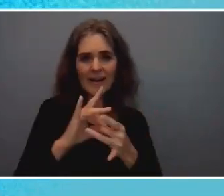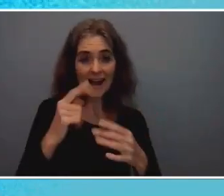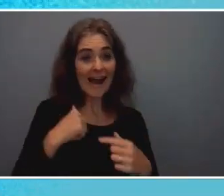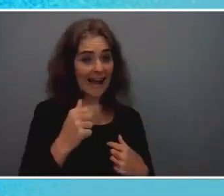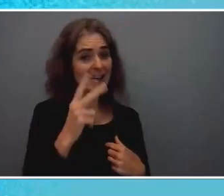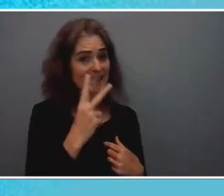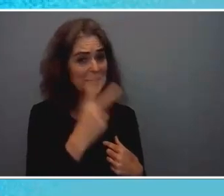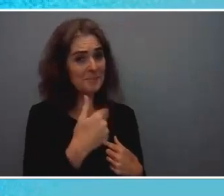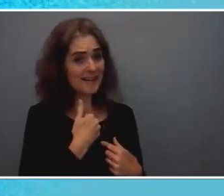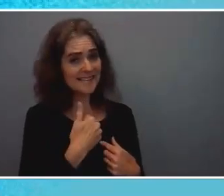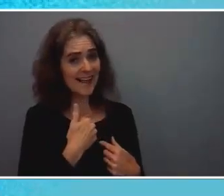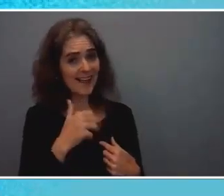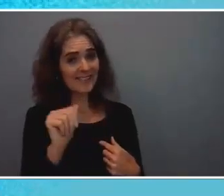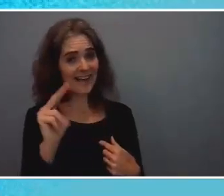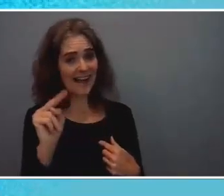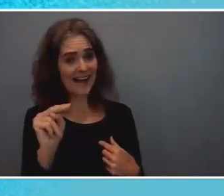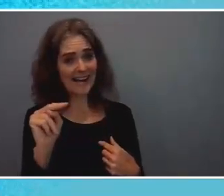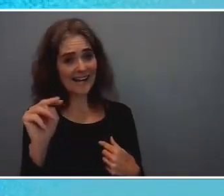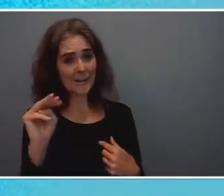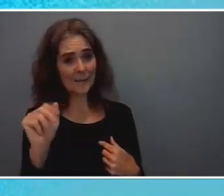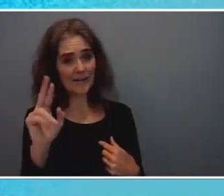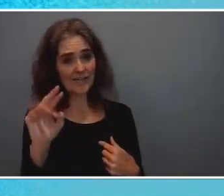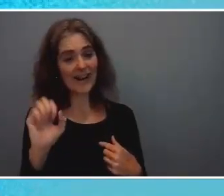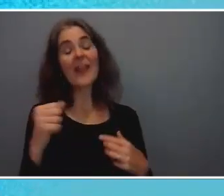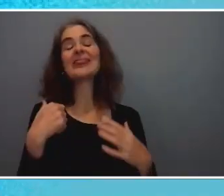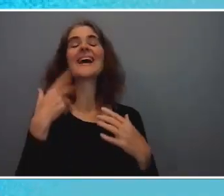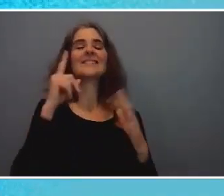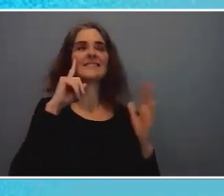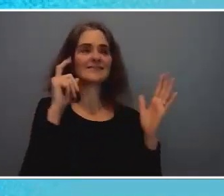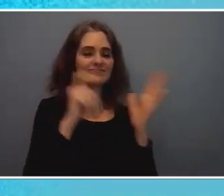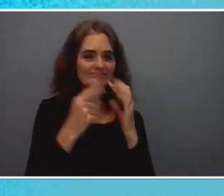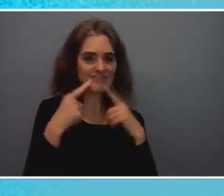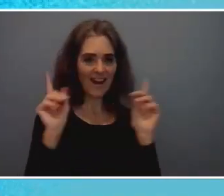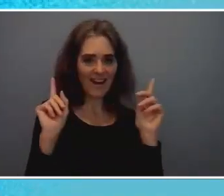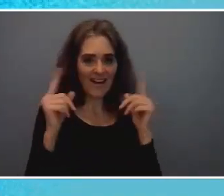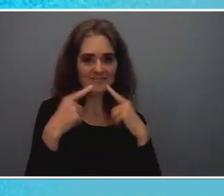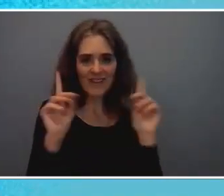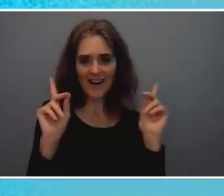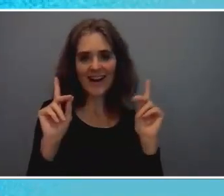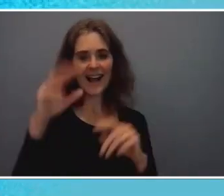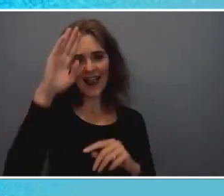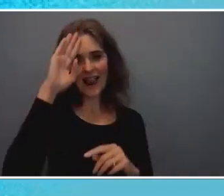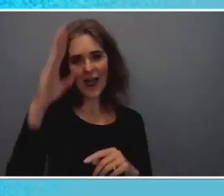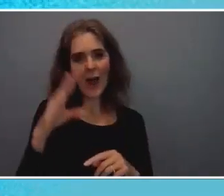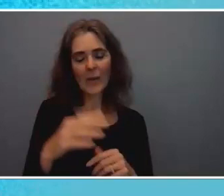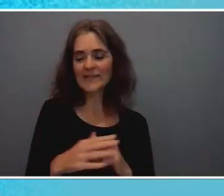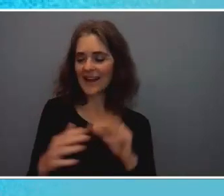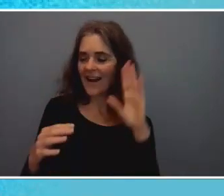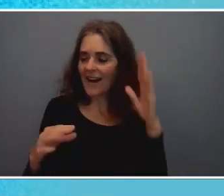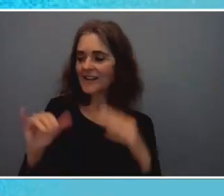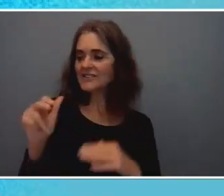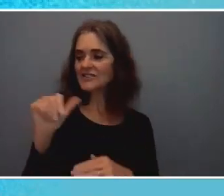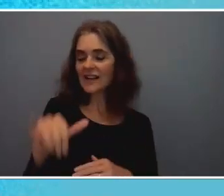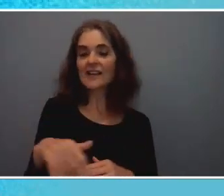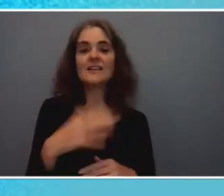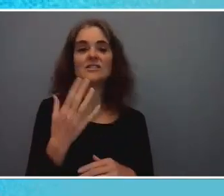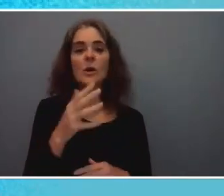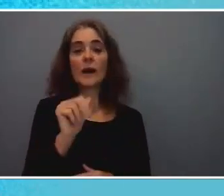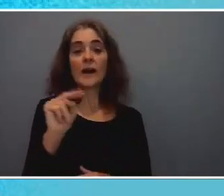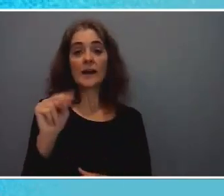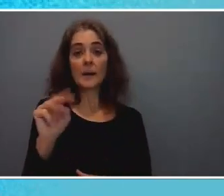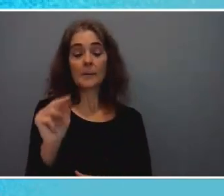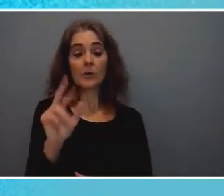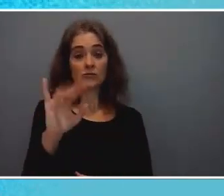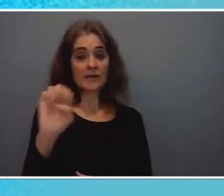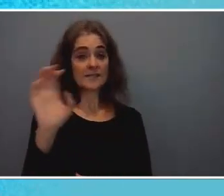myself new America hey there she is Ann Marie I did Marie see CEO of new